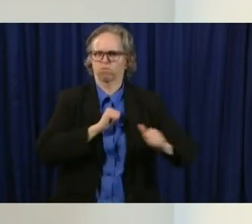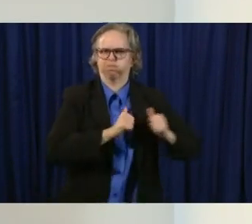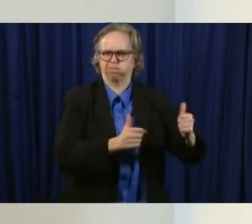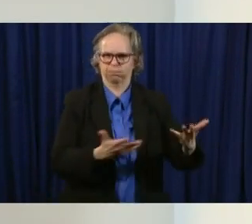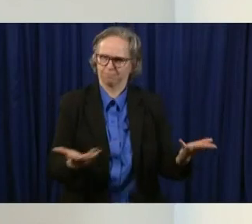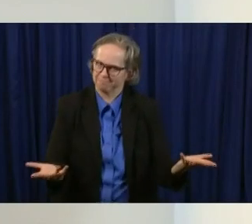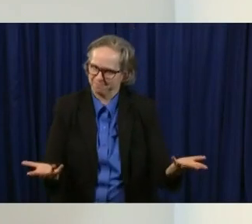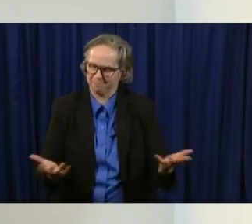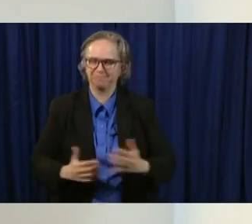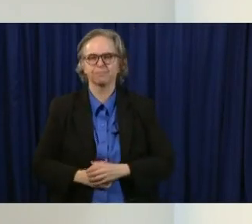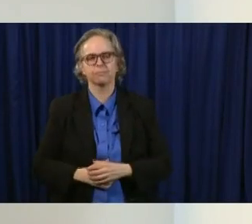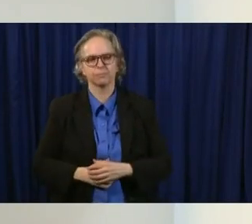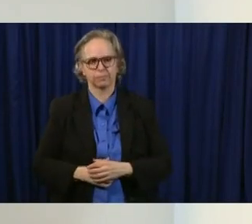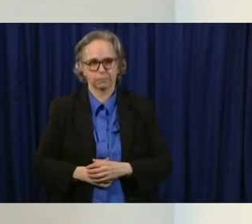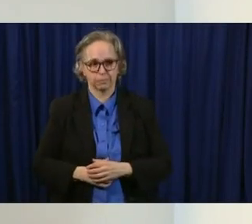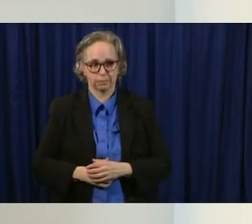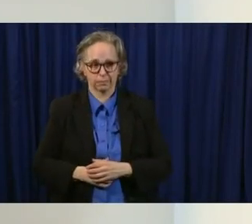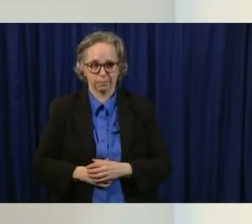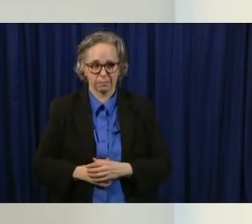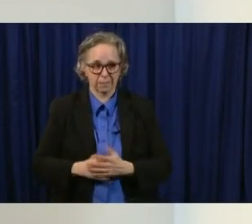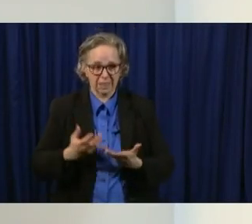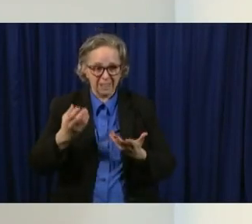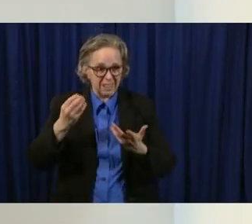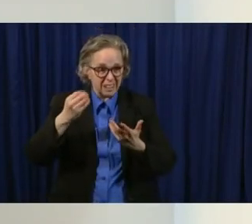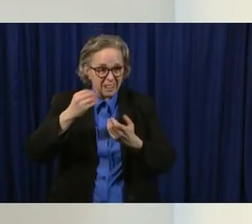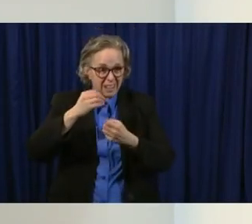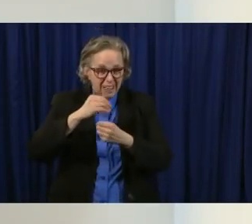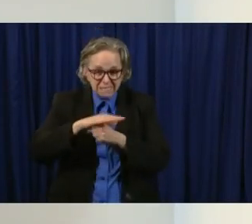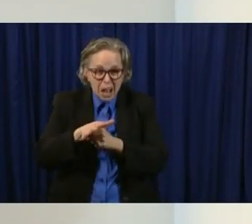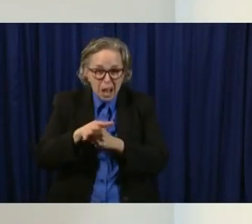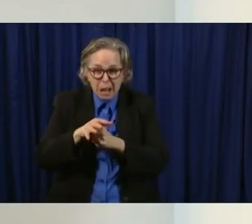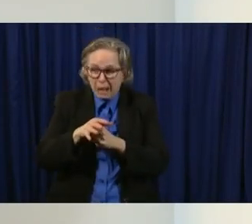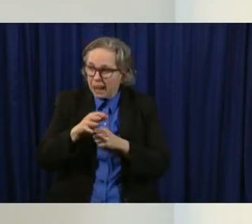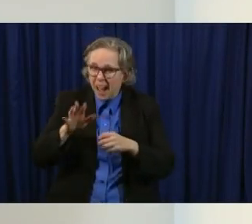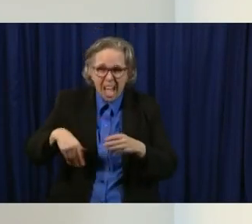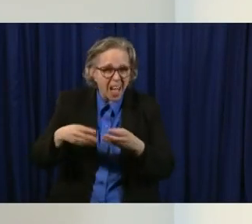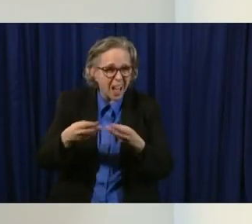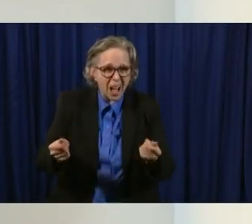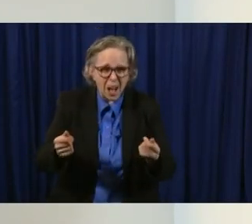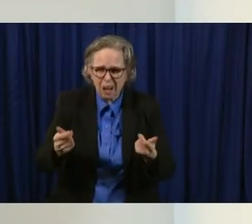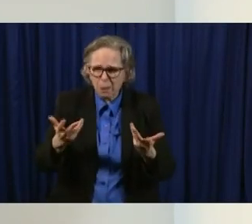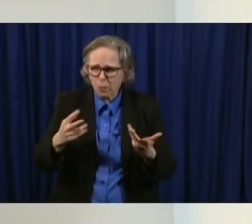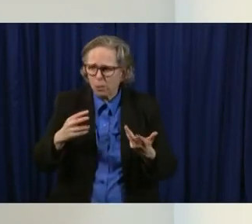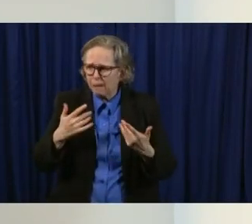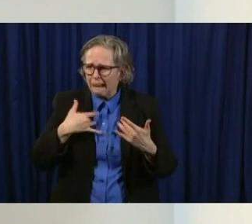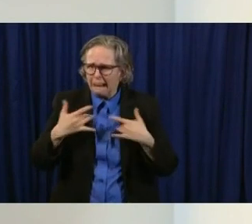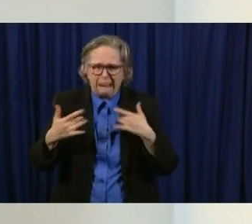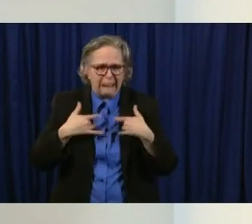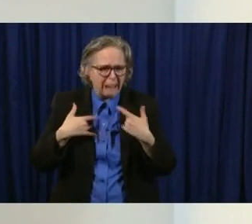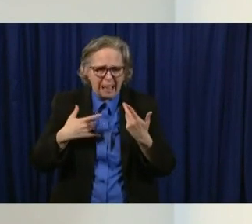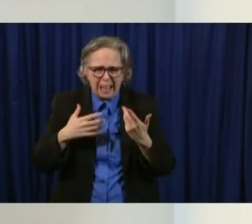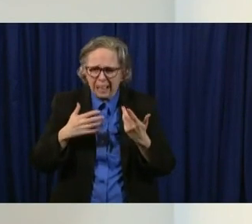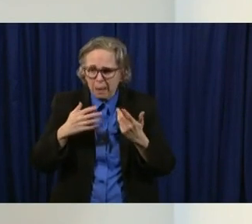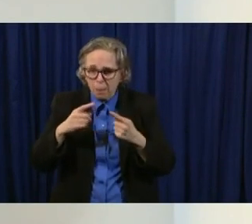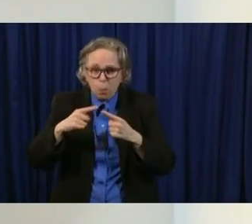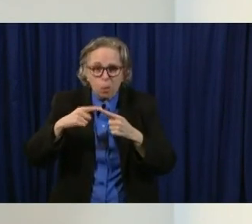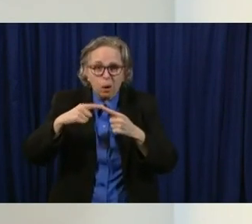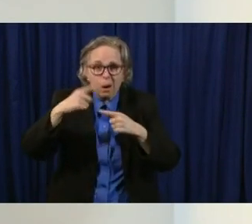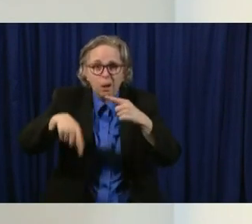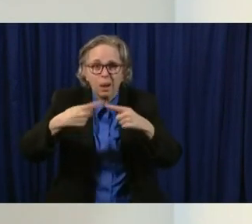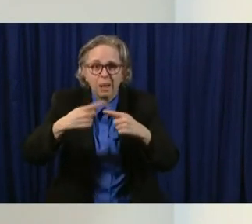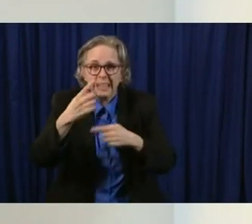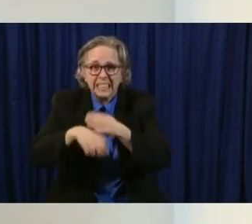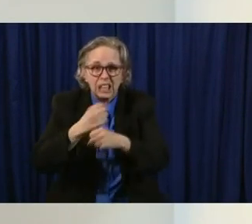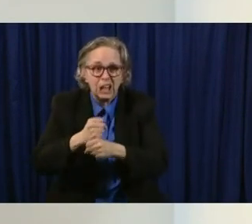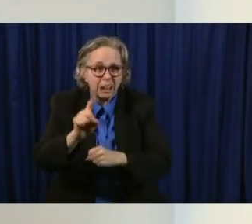is not going away, that it's going to be here through 2020 and it will continue to be a threat in our